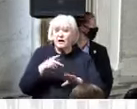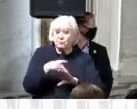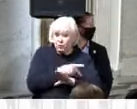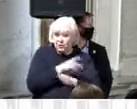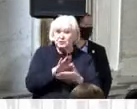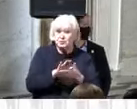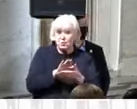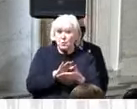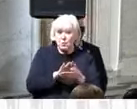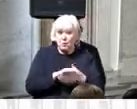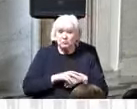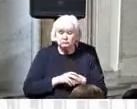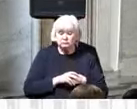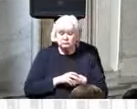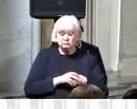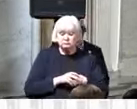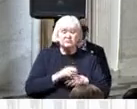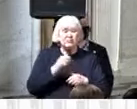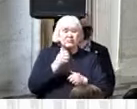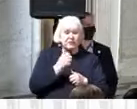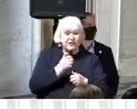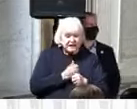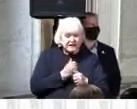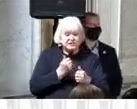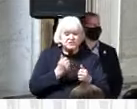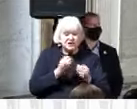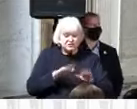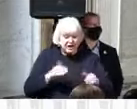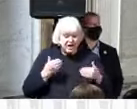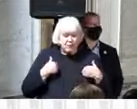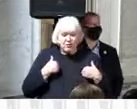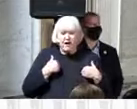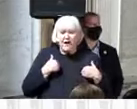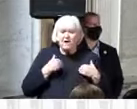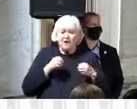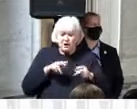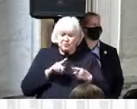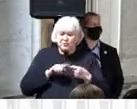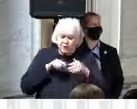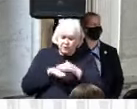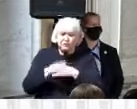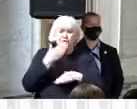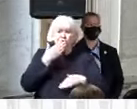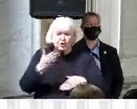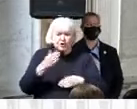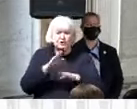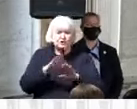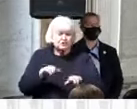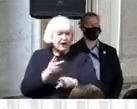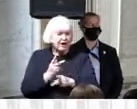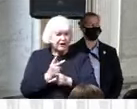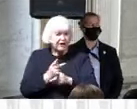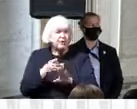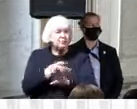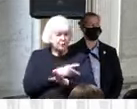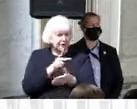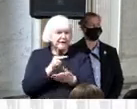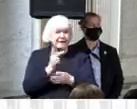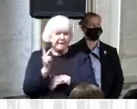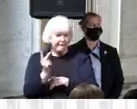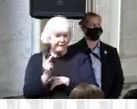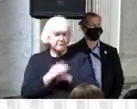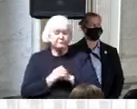by expanding child care options and lowering child care costs we will give working people